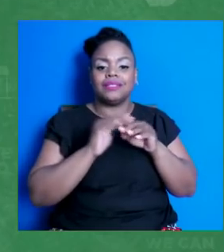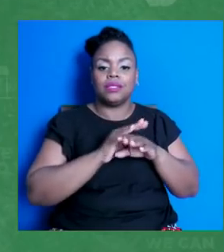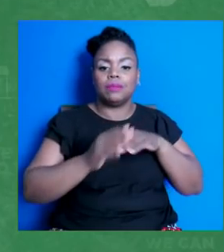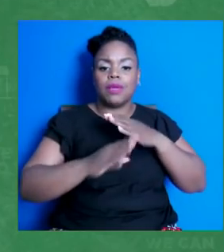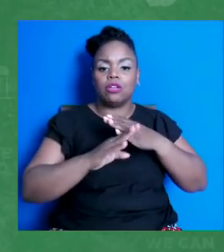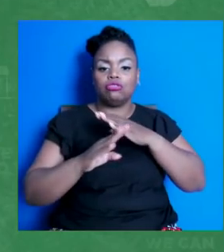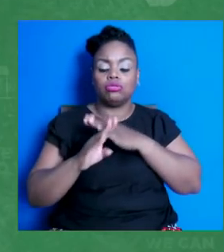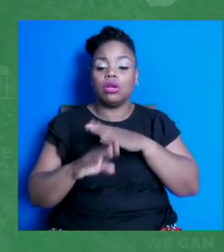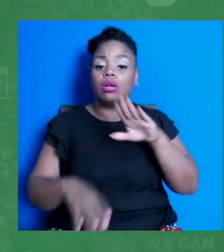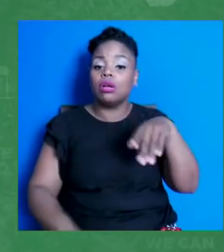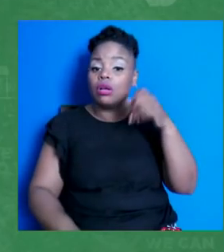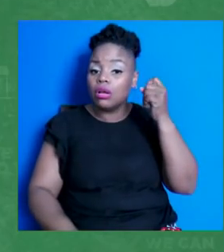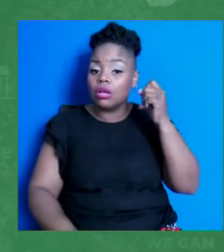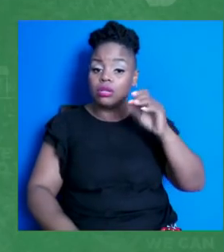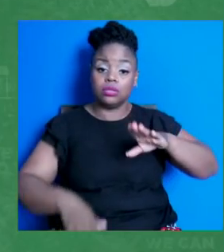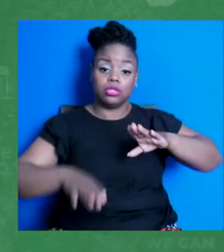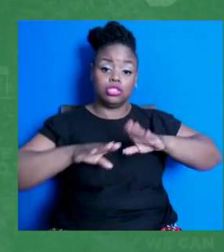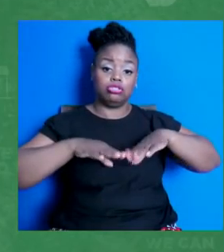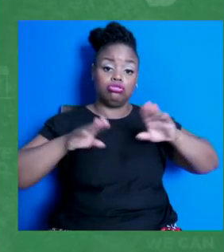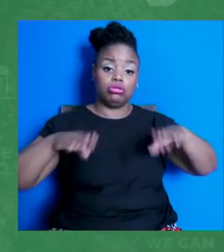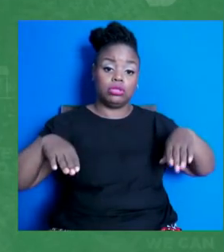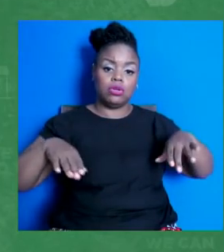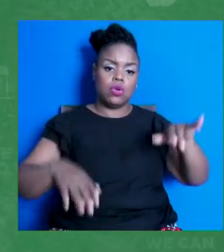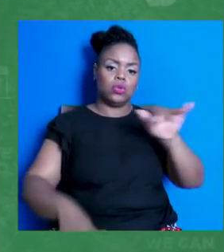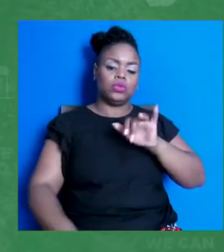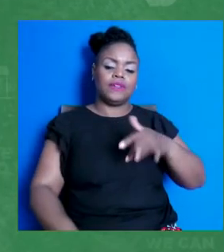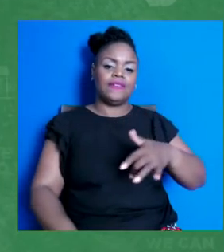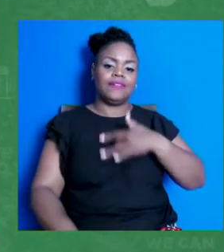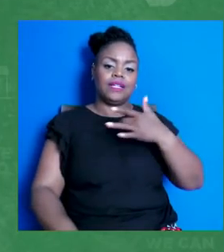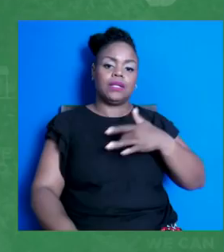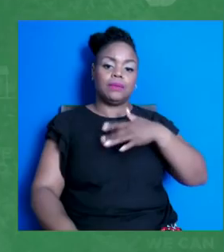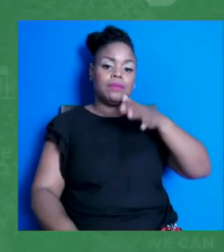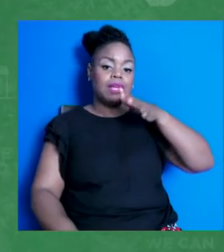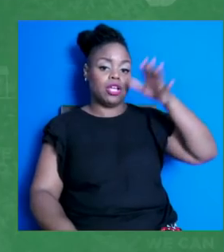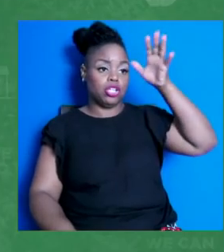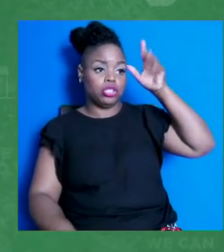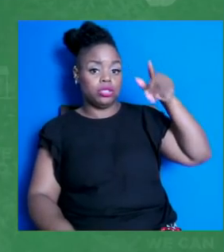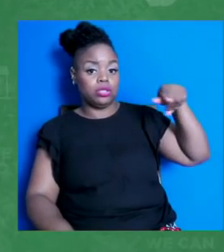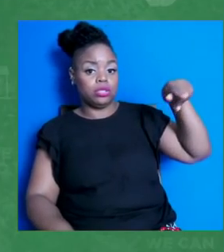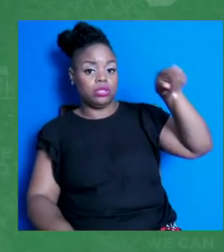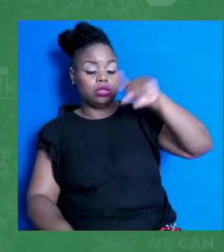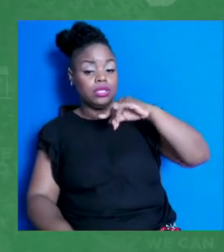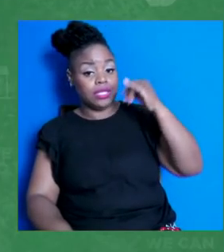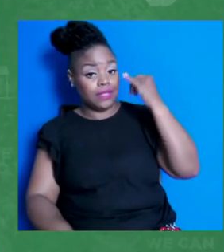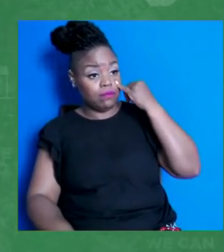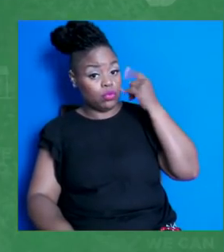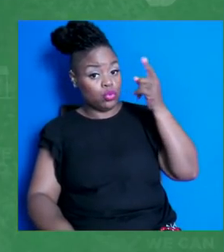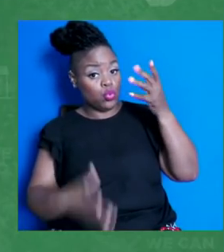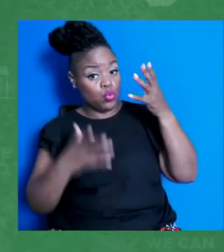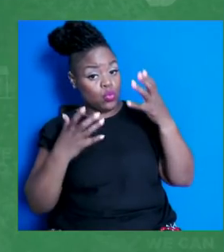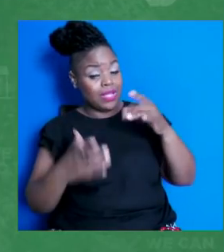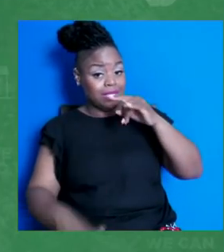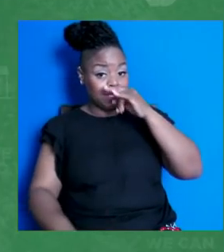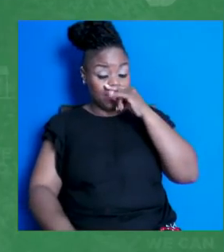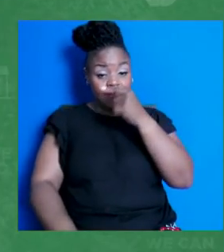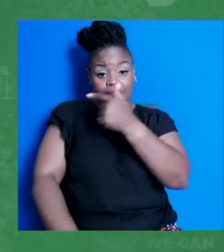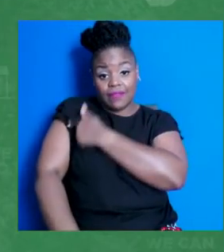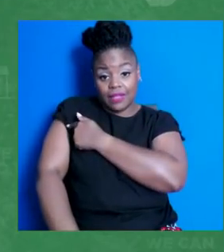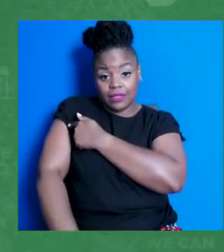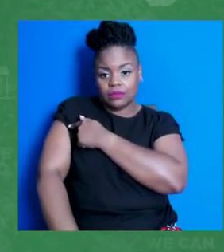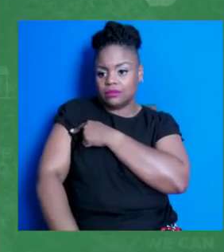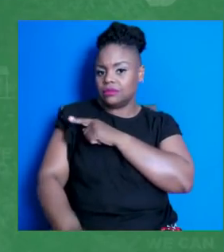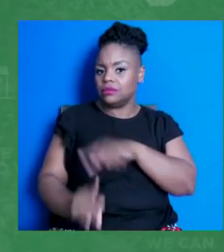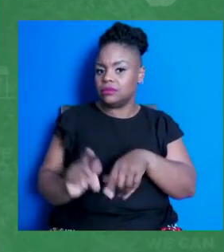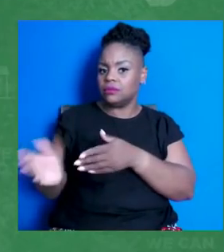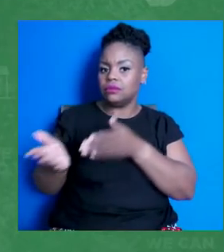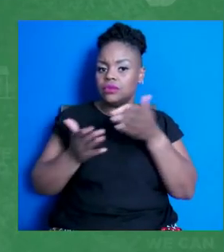also feeling this, that a parent potentially, even if they want to vaccinate their child, they may not be able to take them. They may not be there to provide